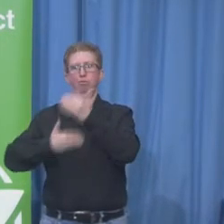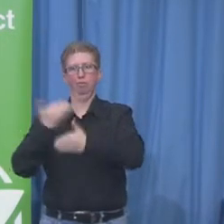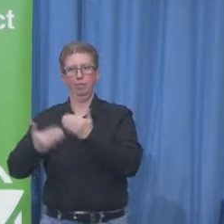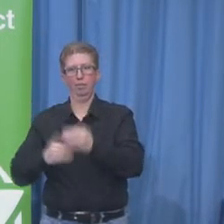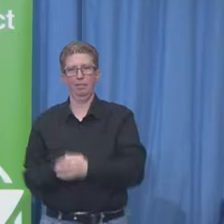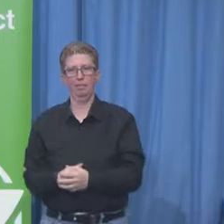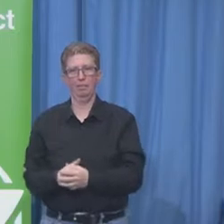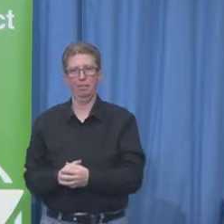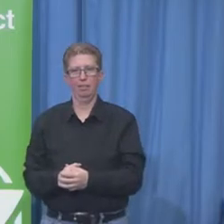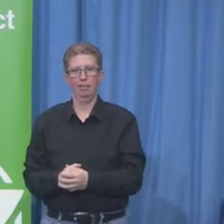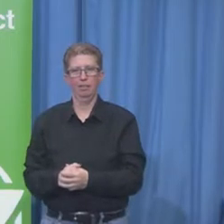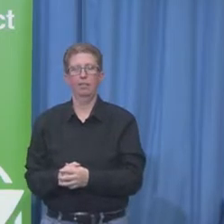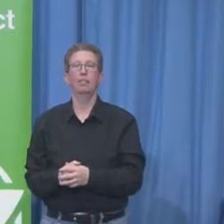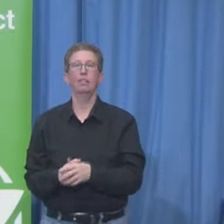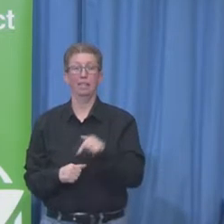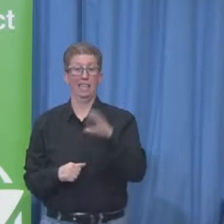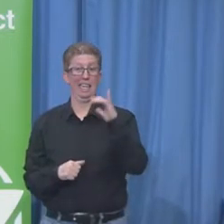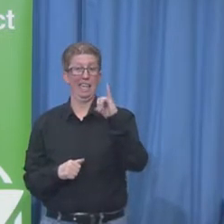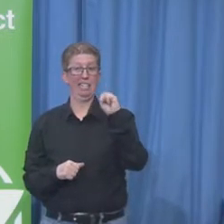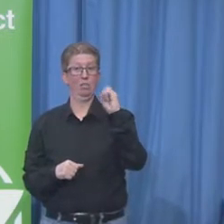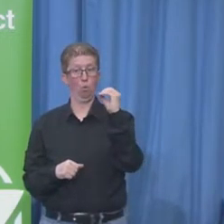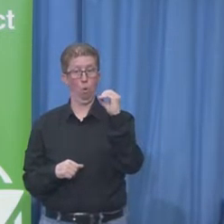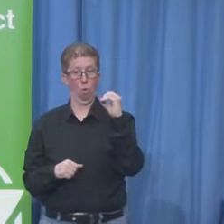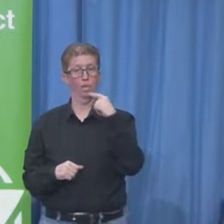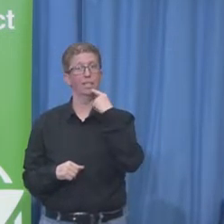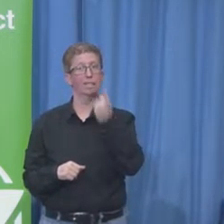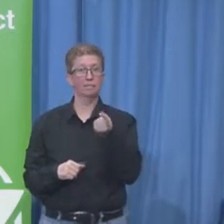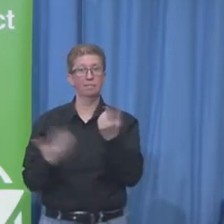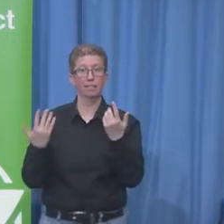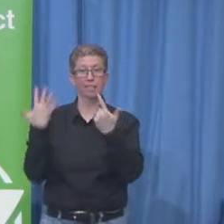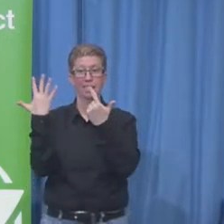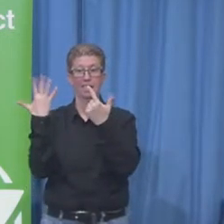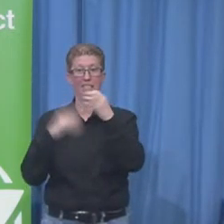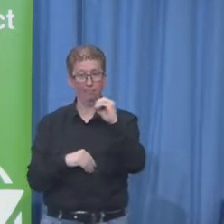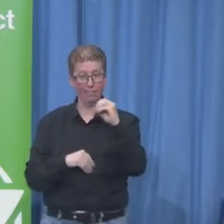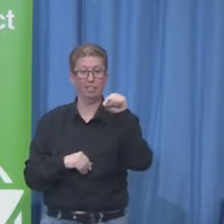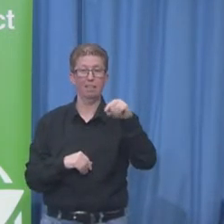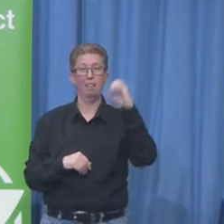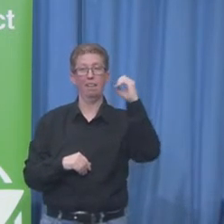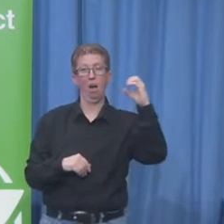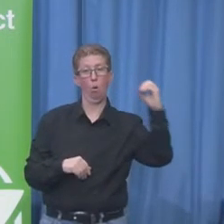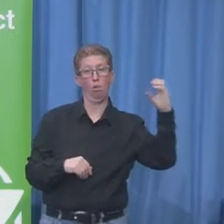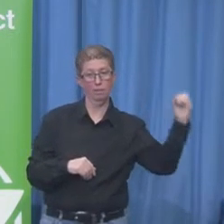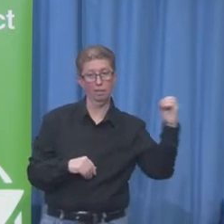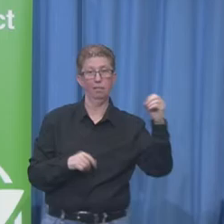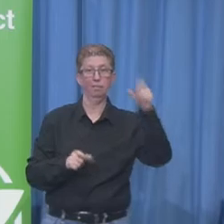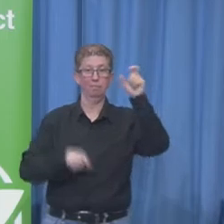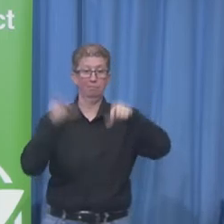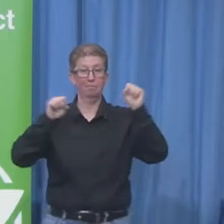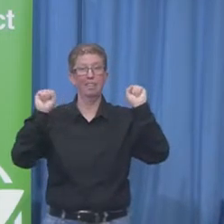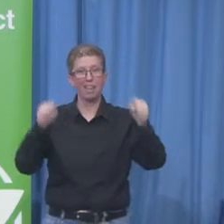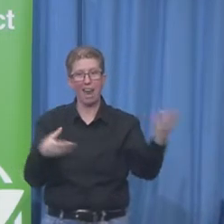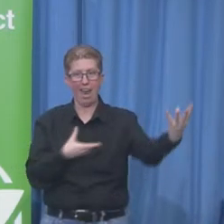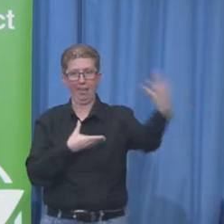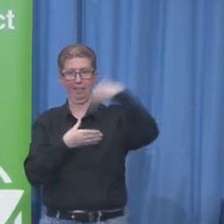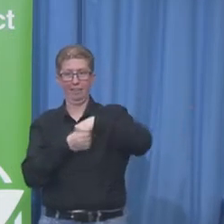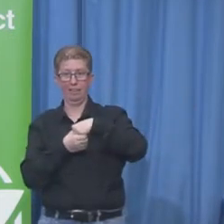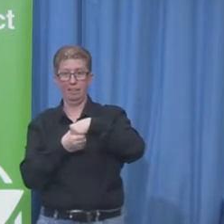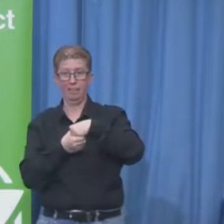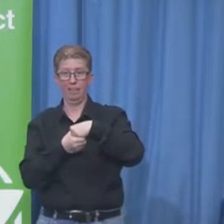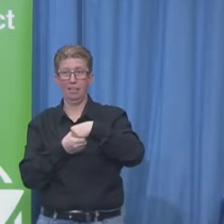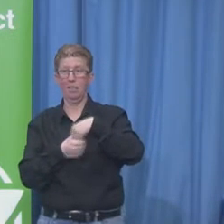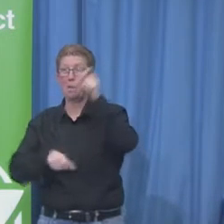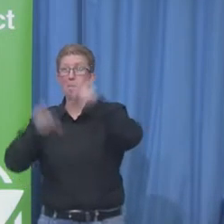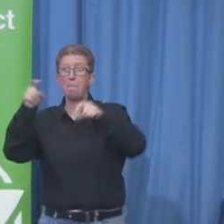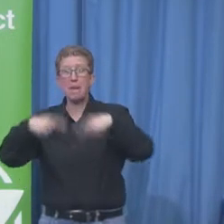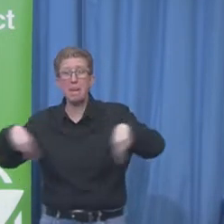long way to go. But one of our biggest challenges is finding employable talent. Big talent pool, lots of these folks, and Judy was